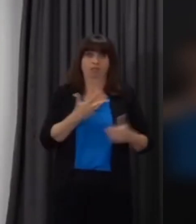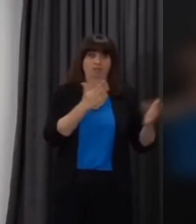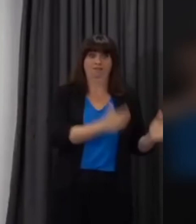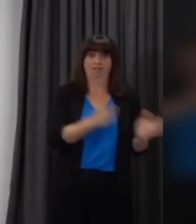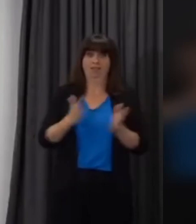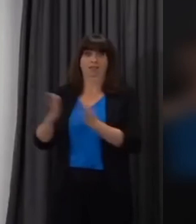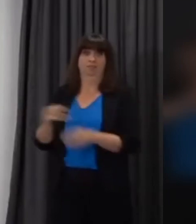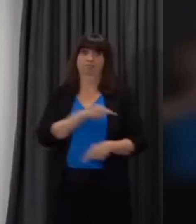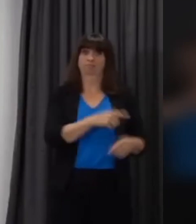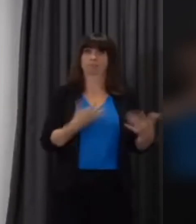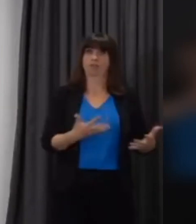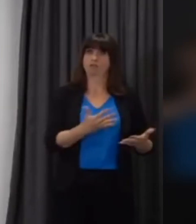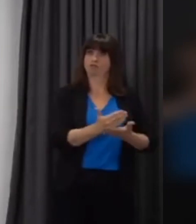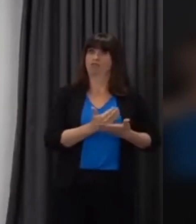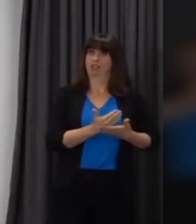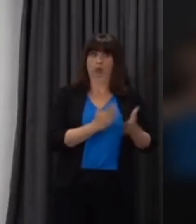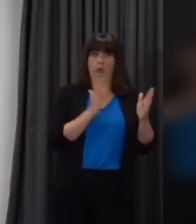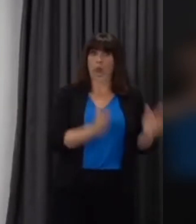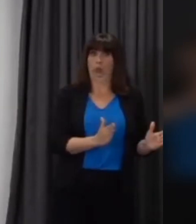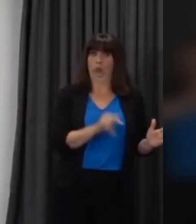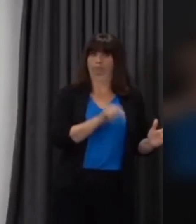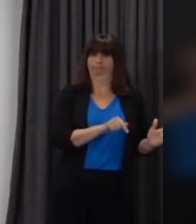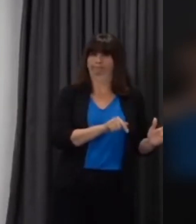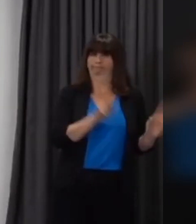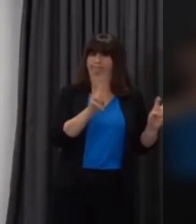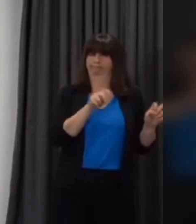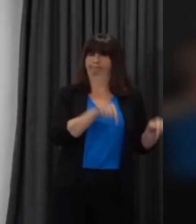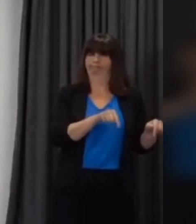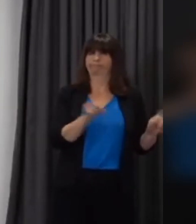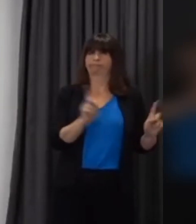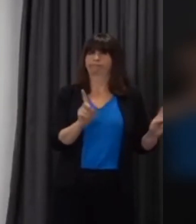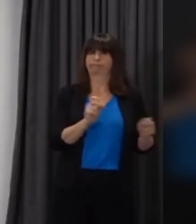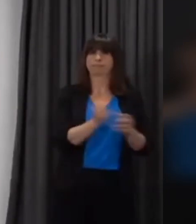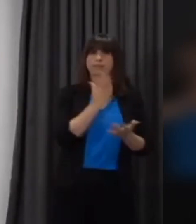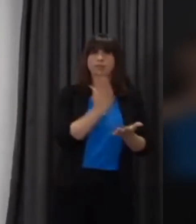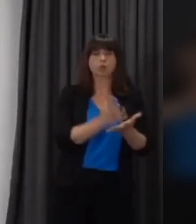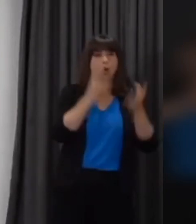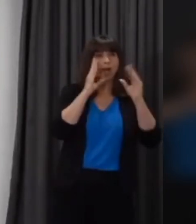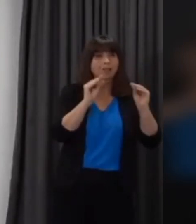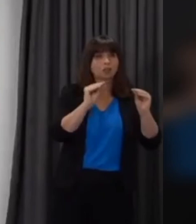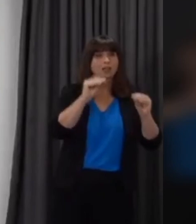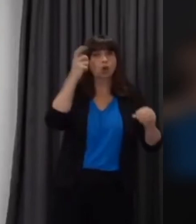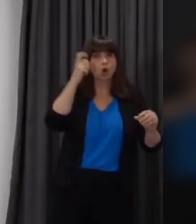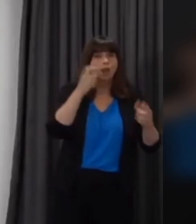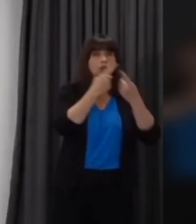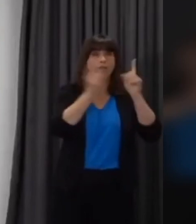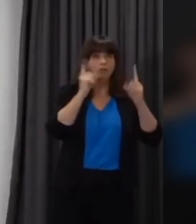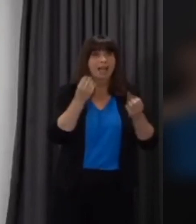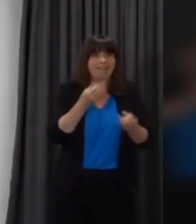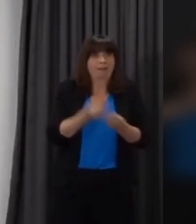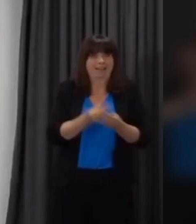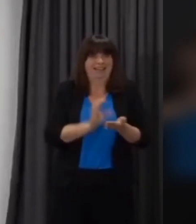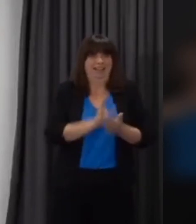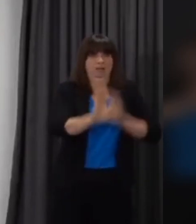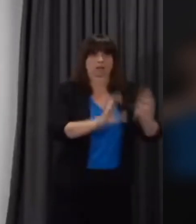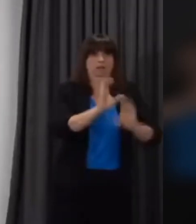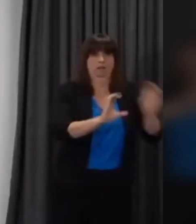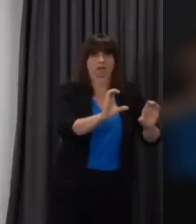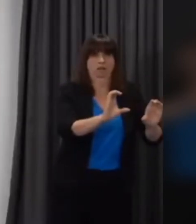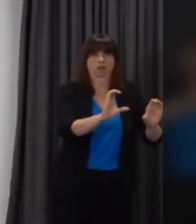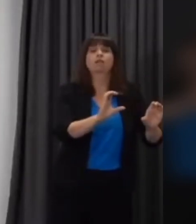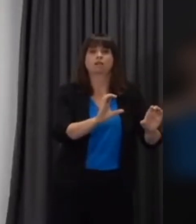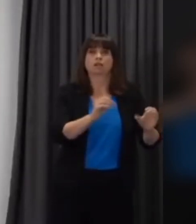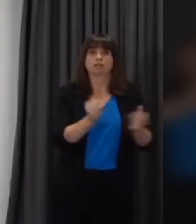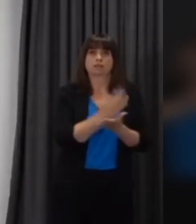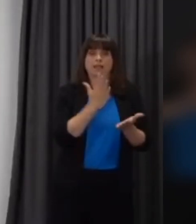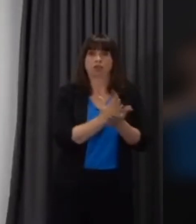rescue phase is very much focused on ensuring education providers have immediate security of funding and arrangements for learning are in